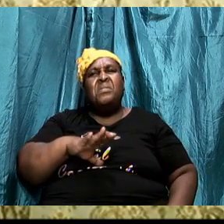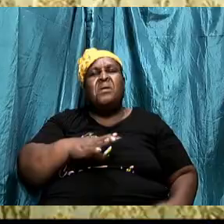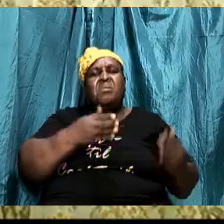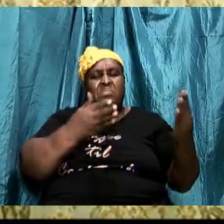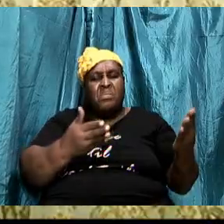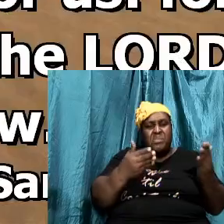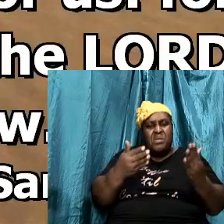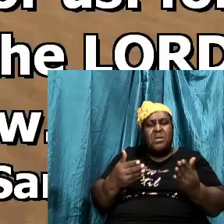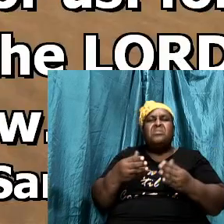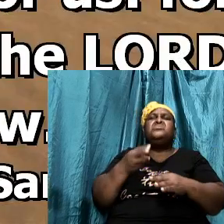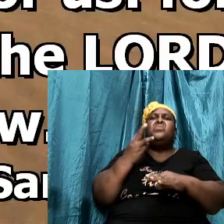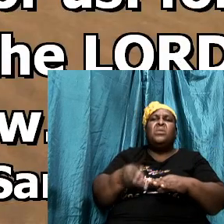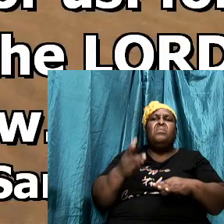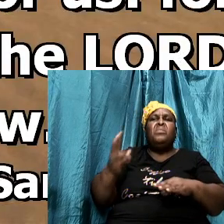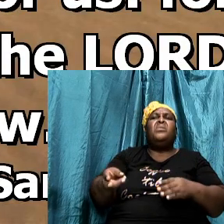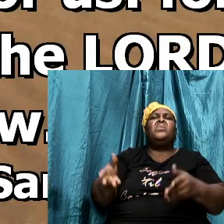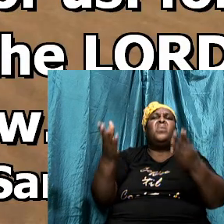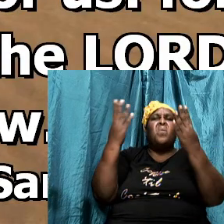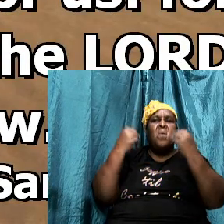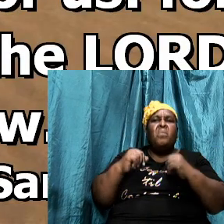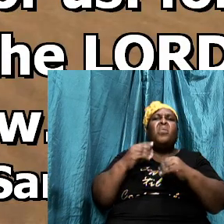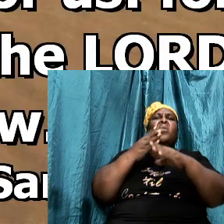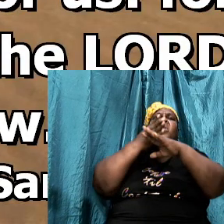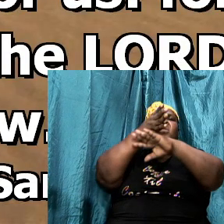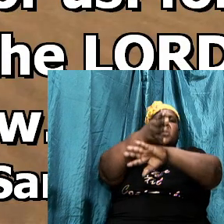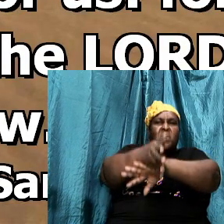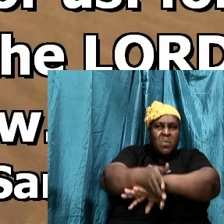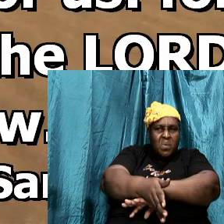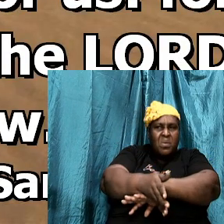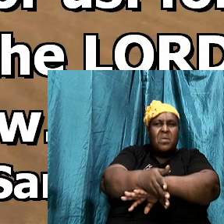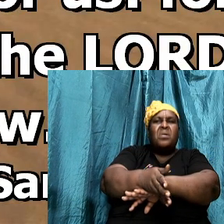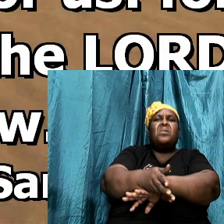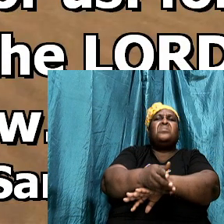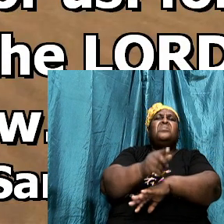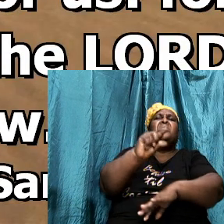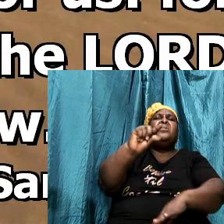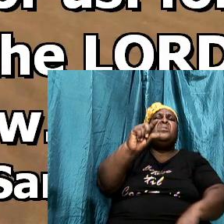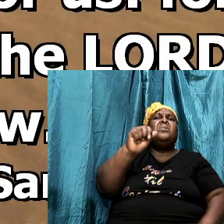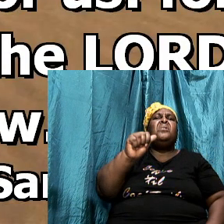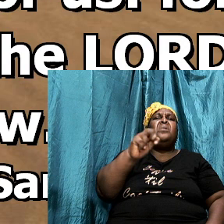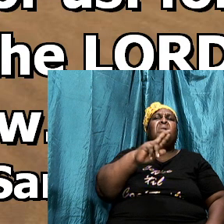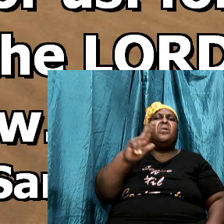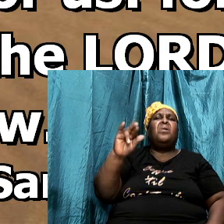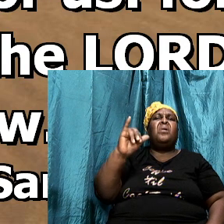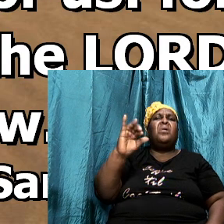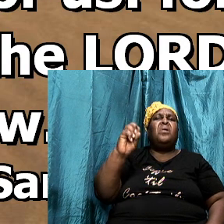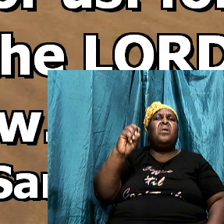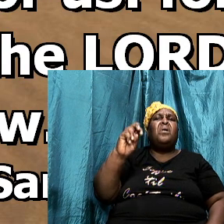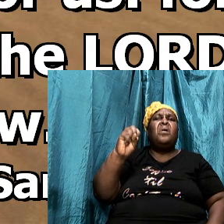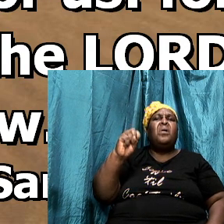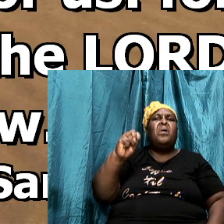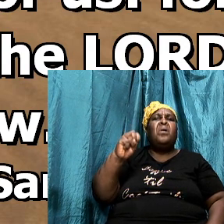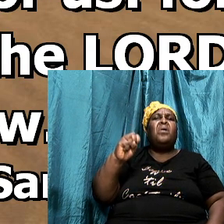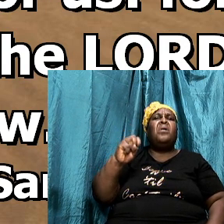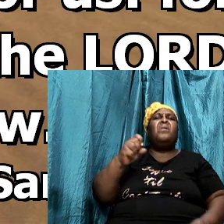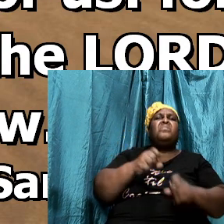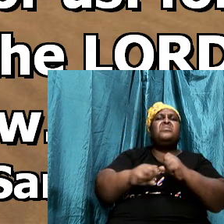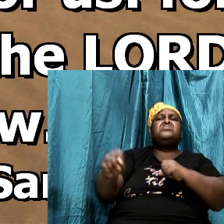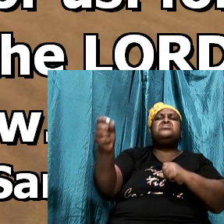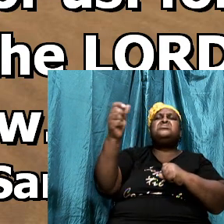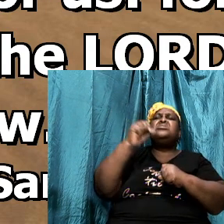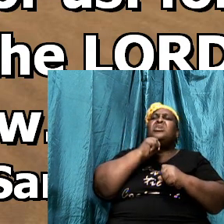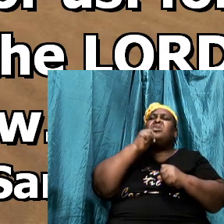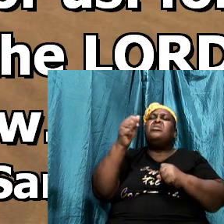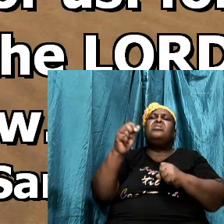his armor, come and let us go over unto the garrison of these uncircumcised. It may be that the